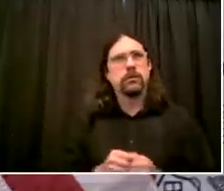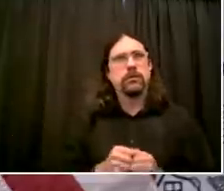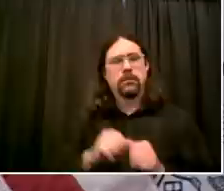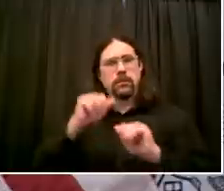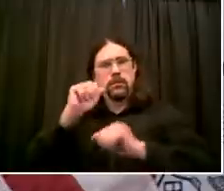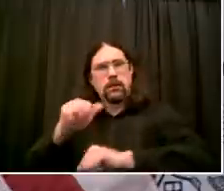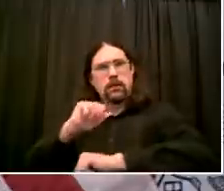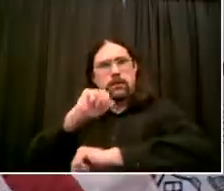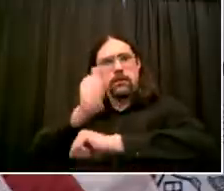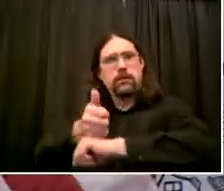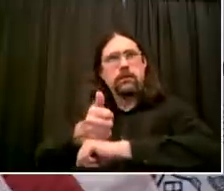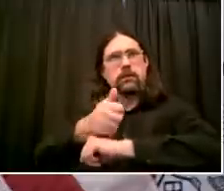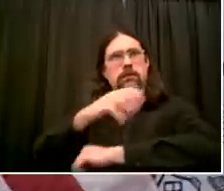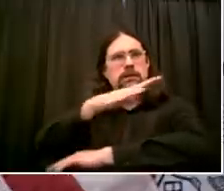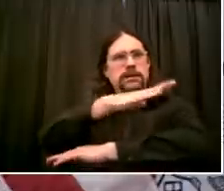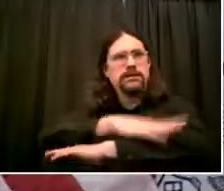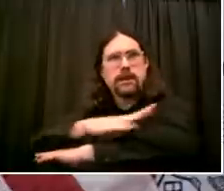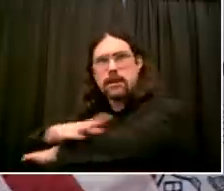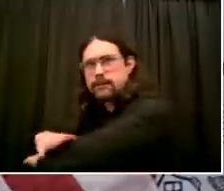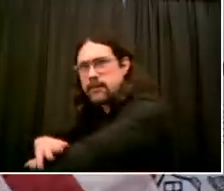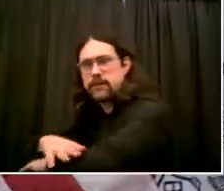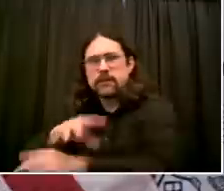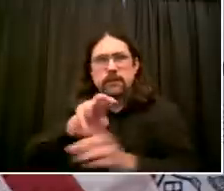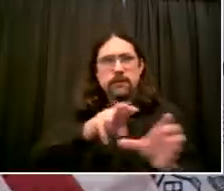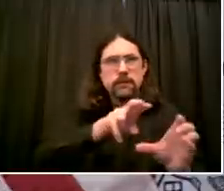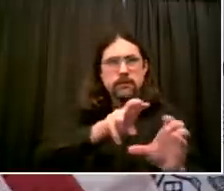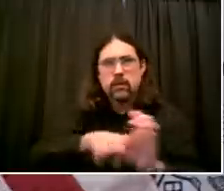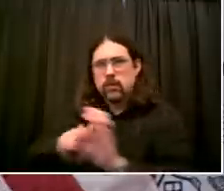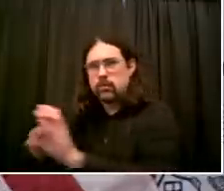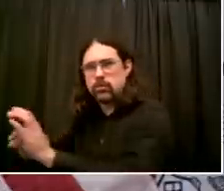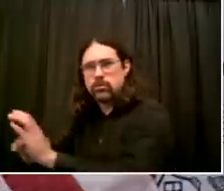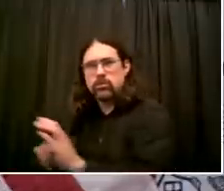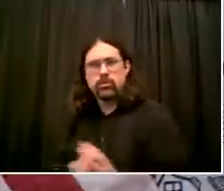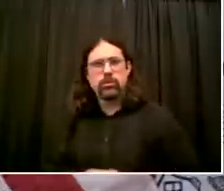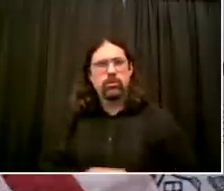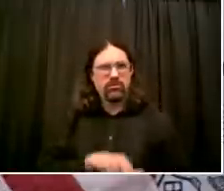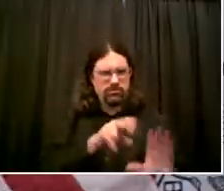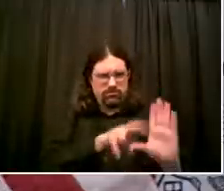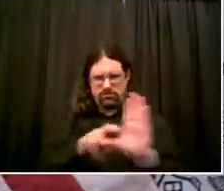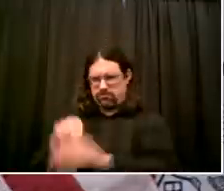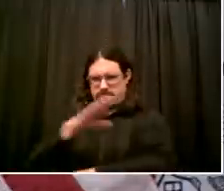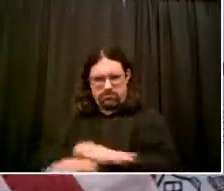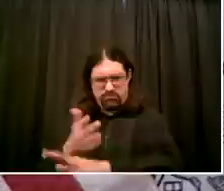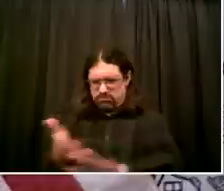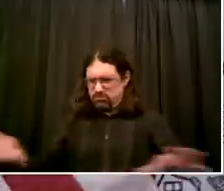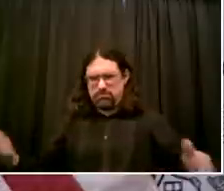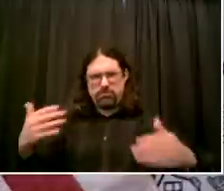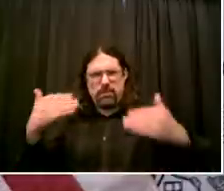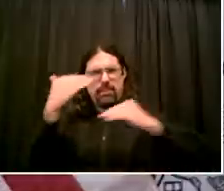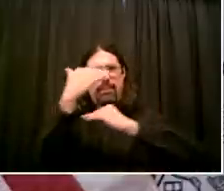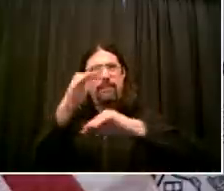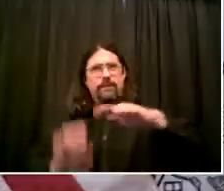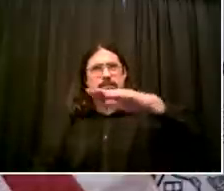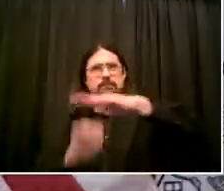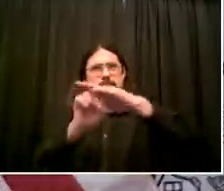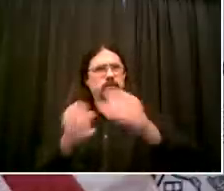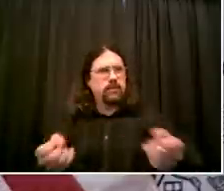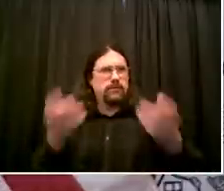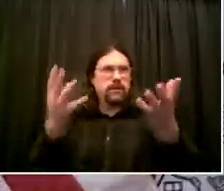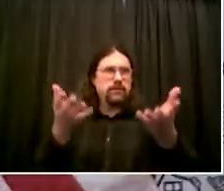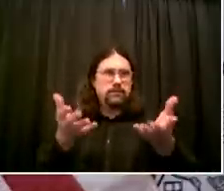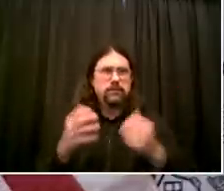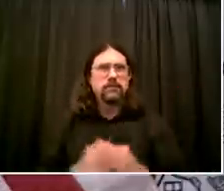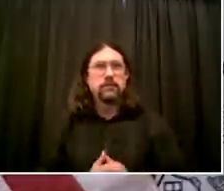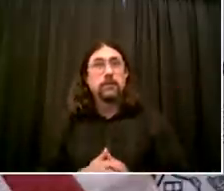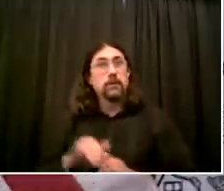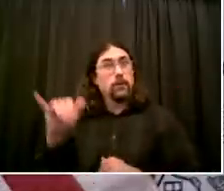you see the curbside as public space for more than free car storage? Gersh, look, we are going to